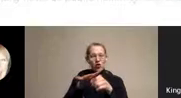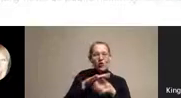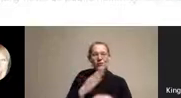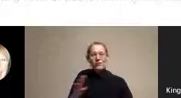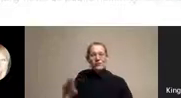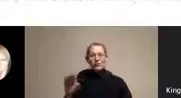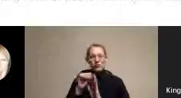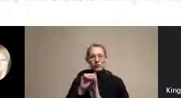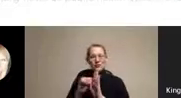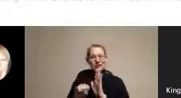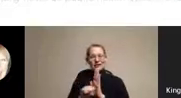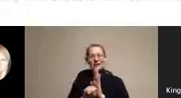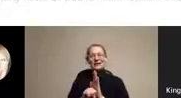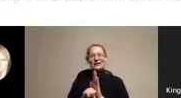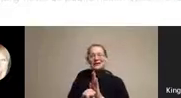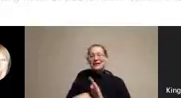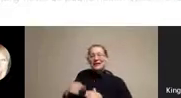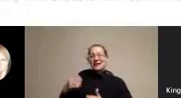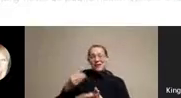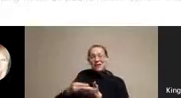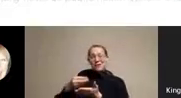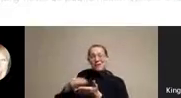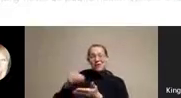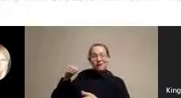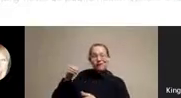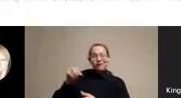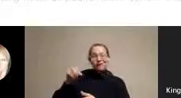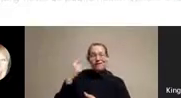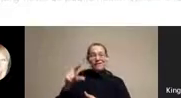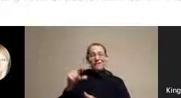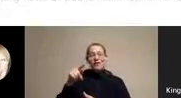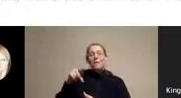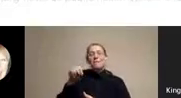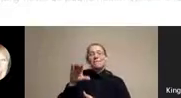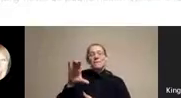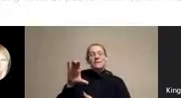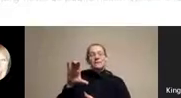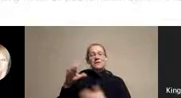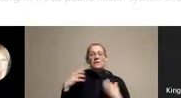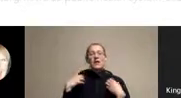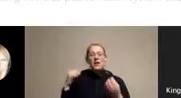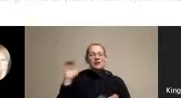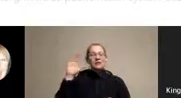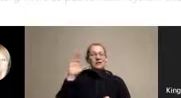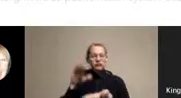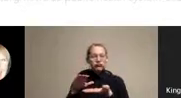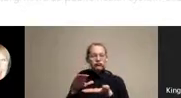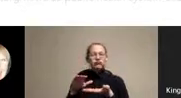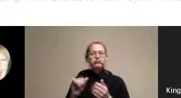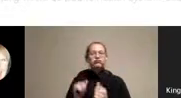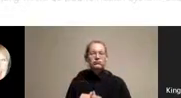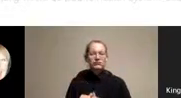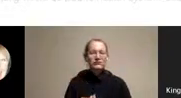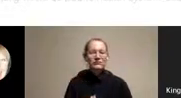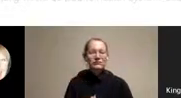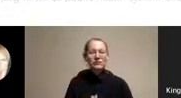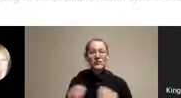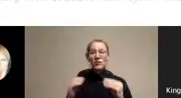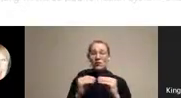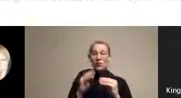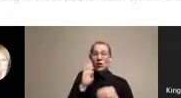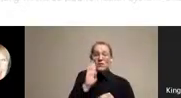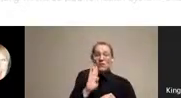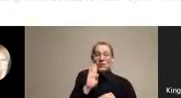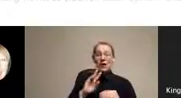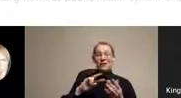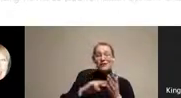40 years. Most public health agencies staffing and spending has dropped. The top is changing in staffing, bottom is changing in expenditure. The more brown, it means there's a drop,